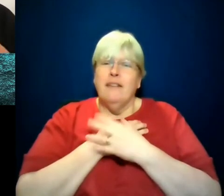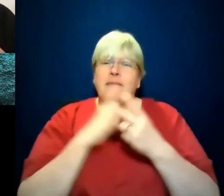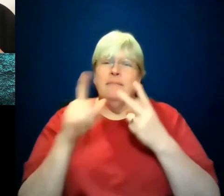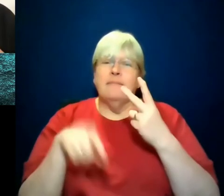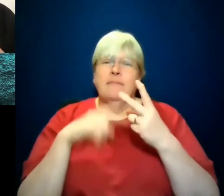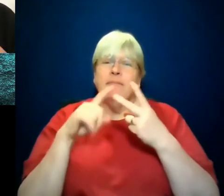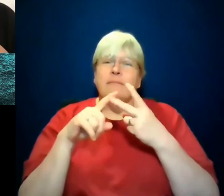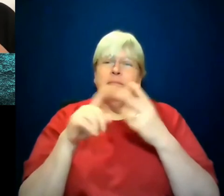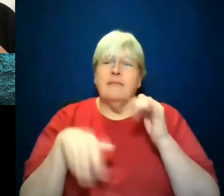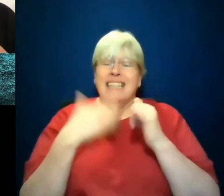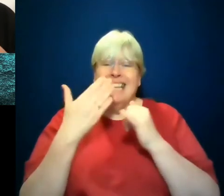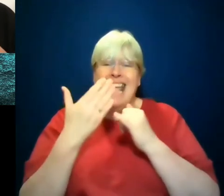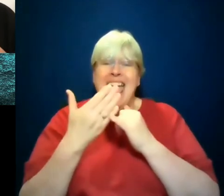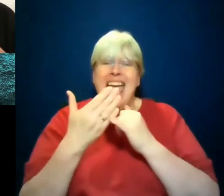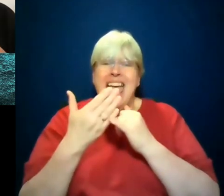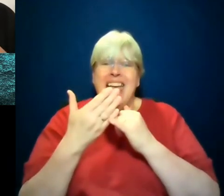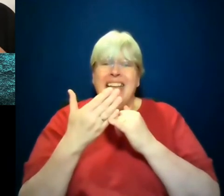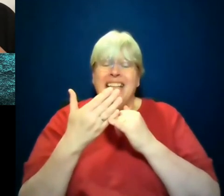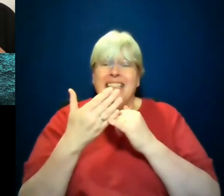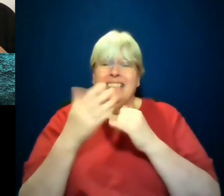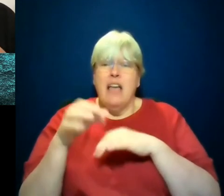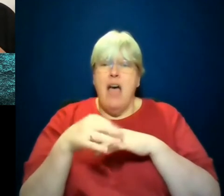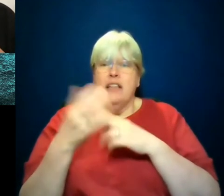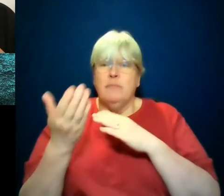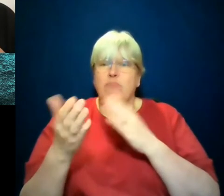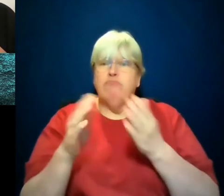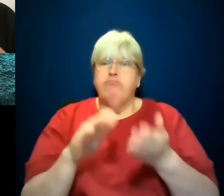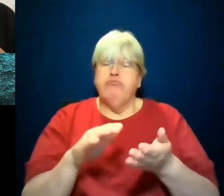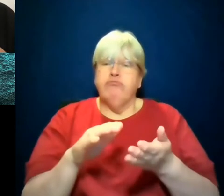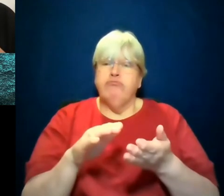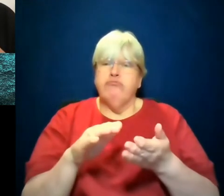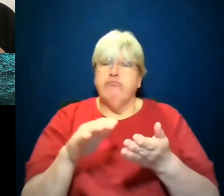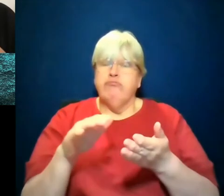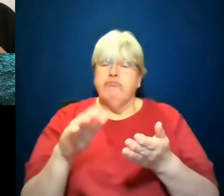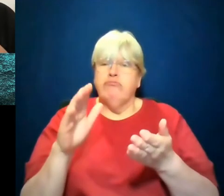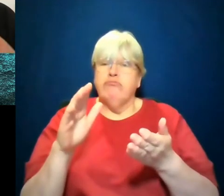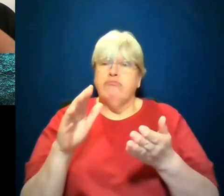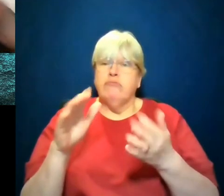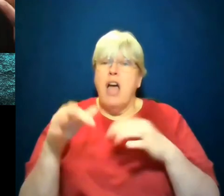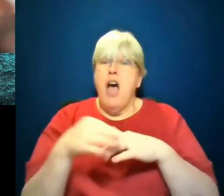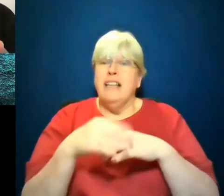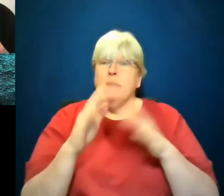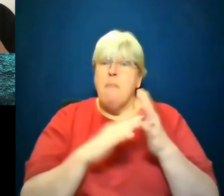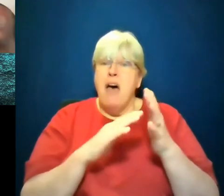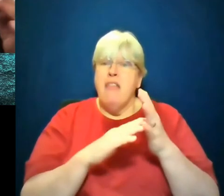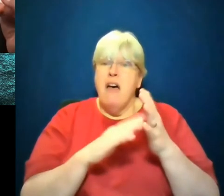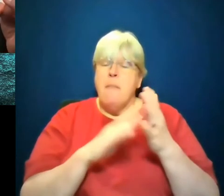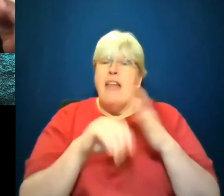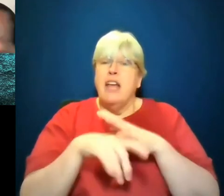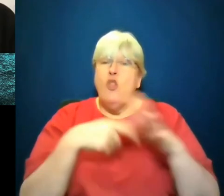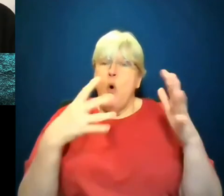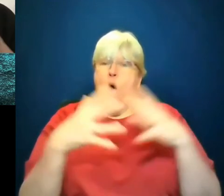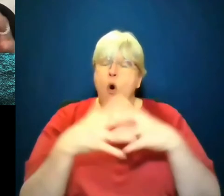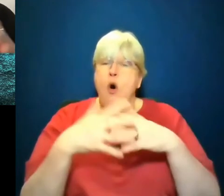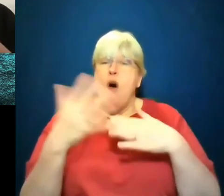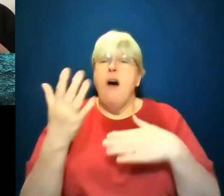of the series, and he's gone, my sister and her mother-in-law have this different kind of maternal agape love that's bigger than language and,